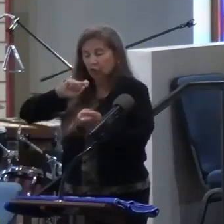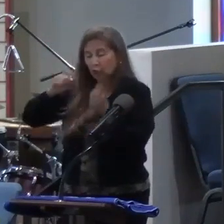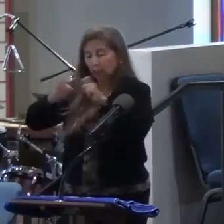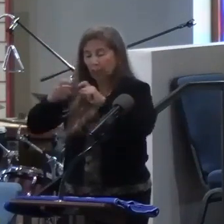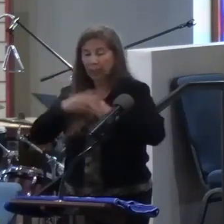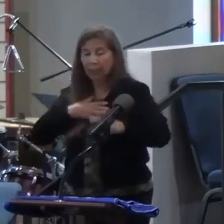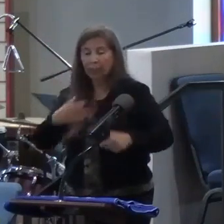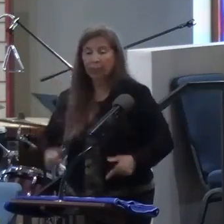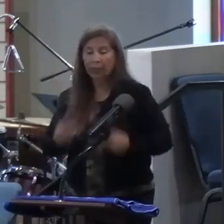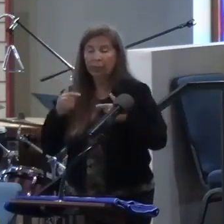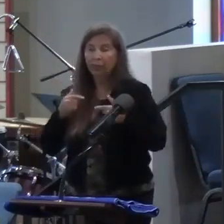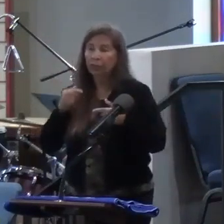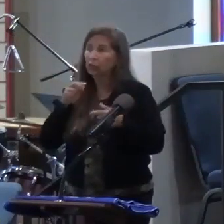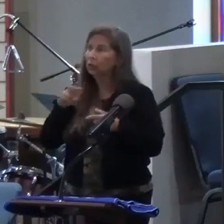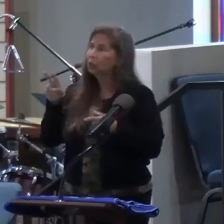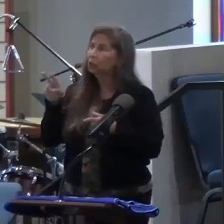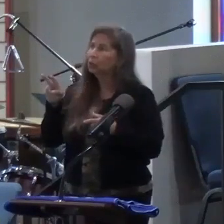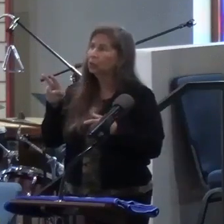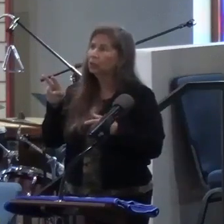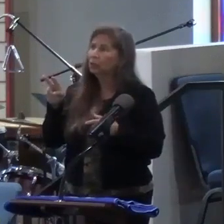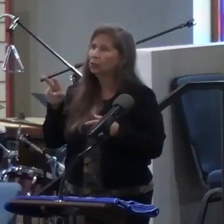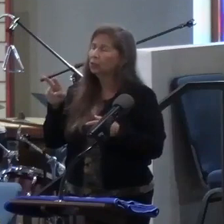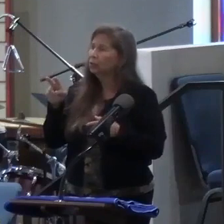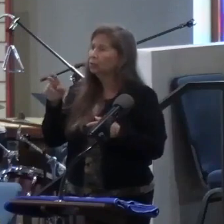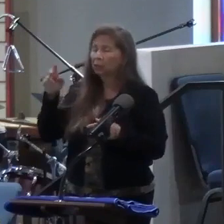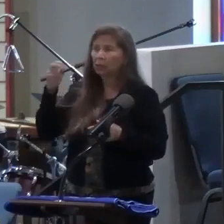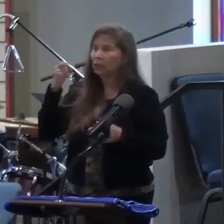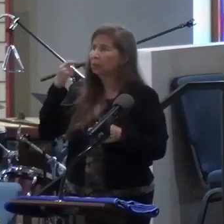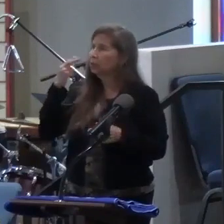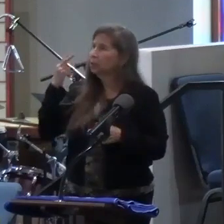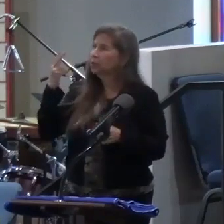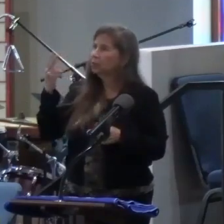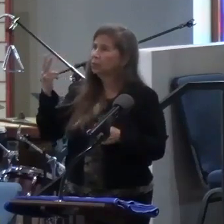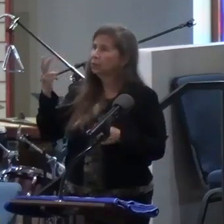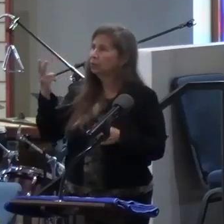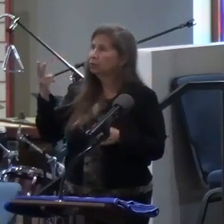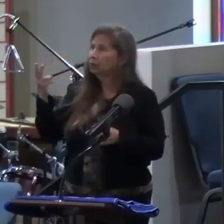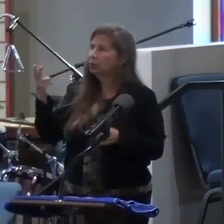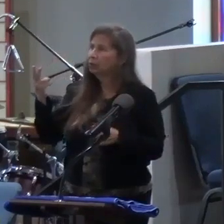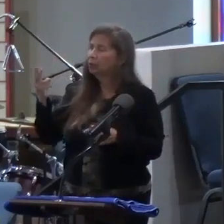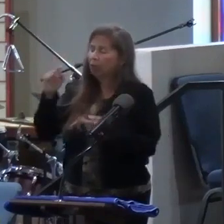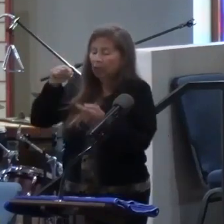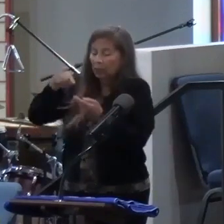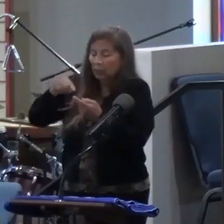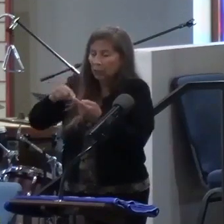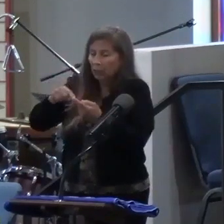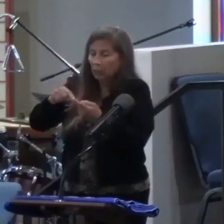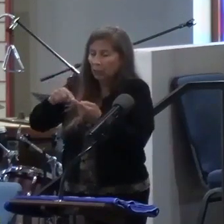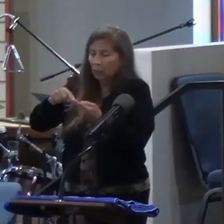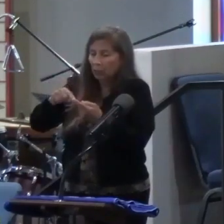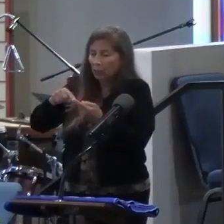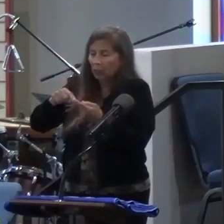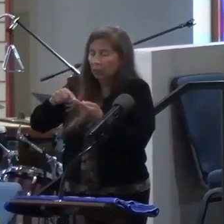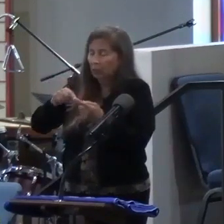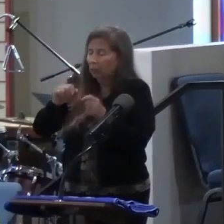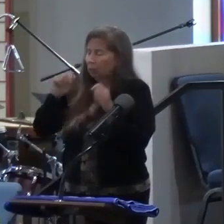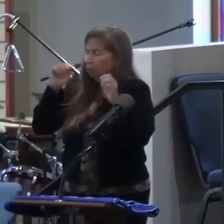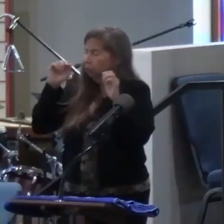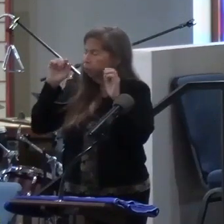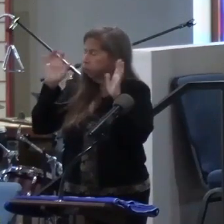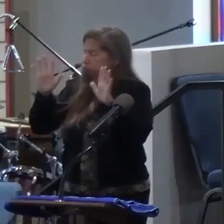And she looked at him, and the Bible says she didn't even recognize him at first until this one incredible moment